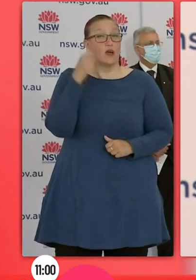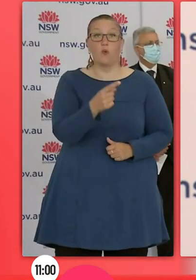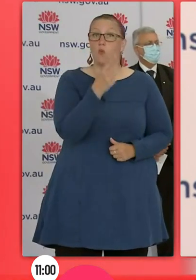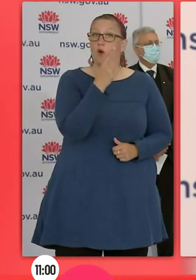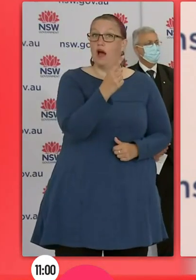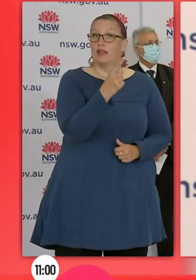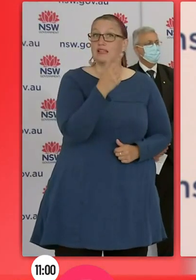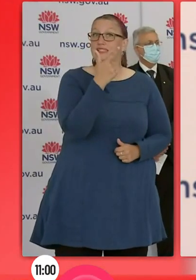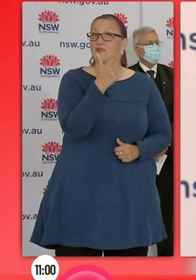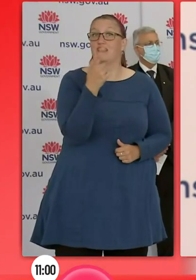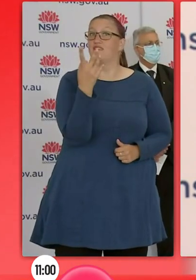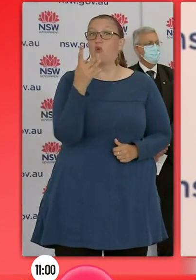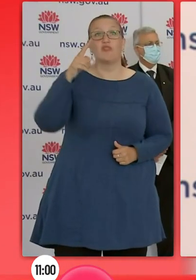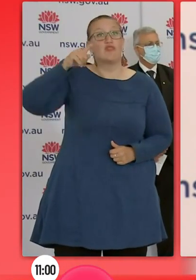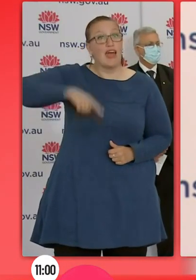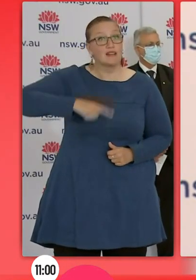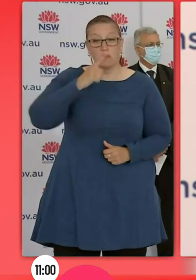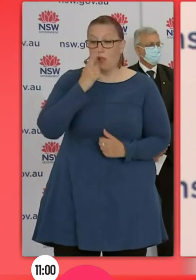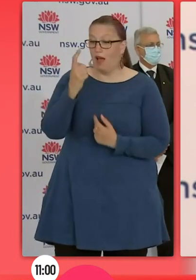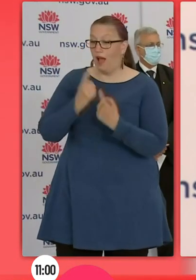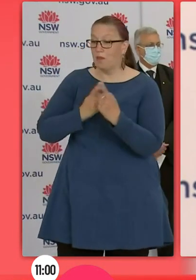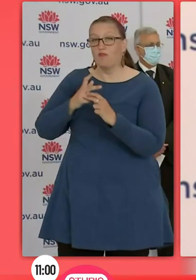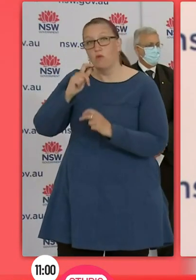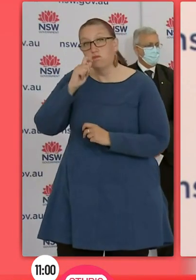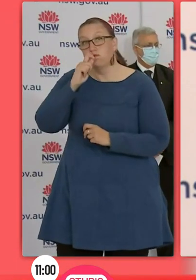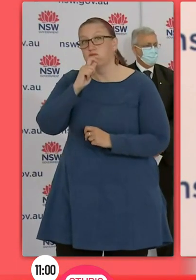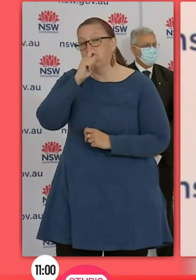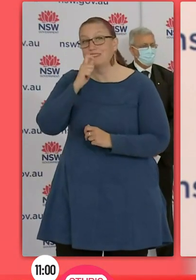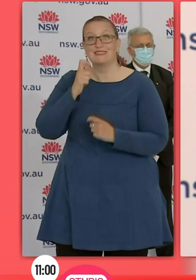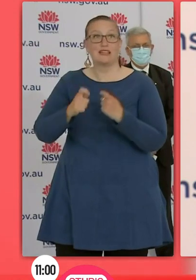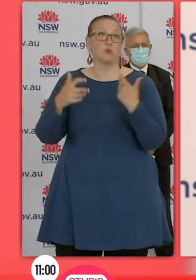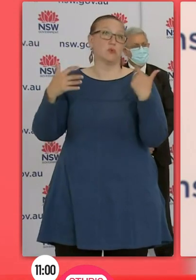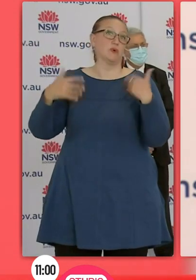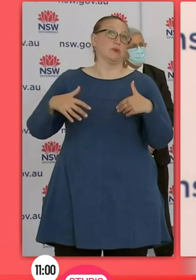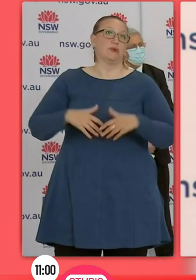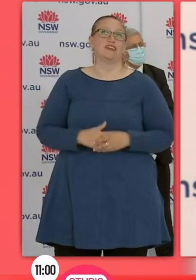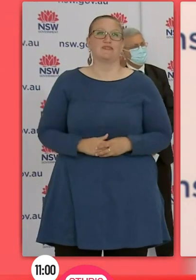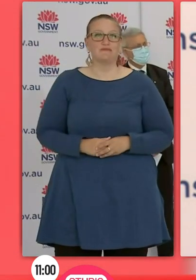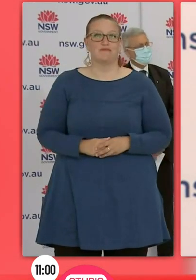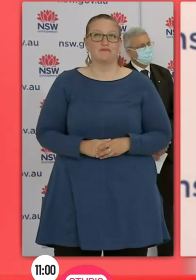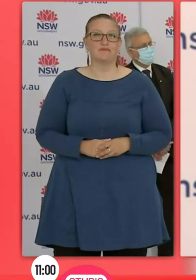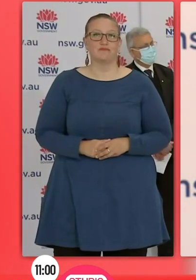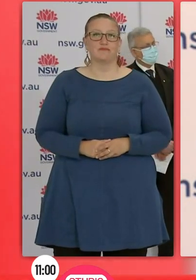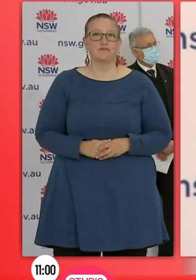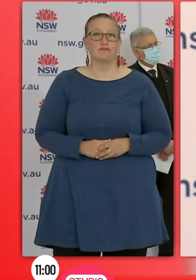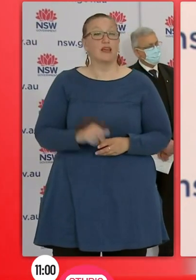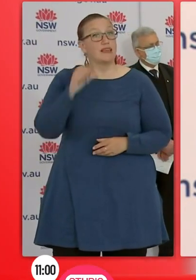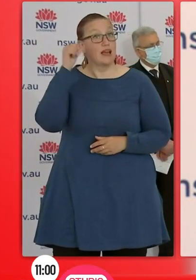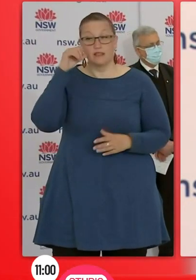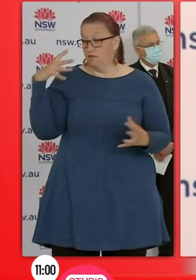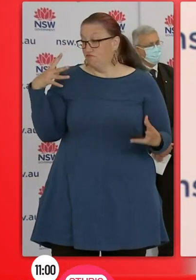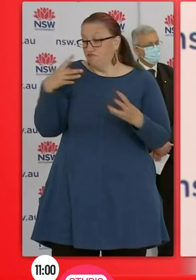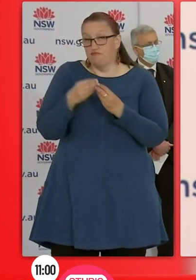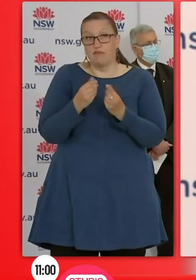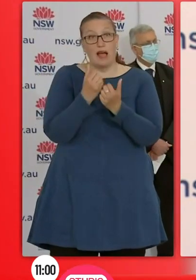huge numbers coming out to get the jab and also to get tested. We had 1116 cases of community transmission in the last 24 hours